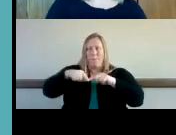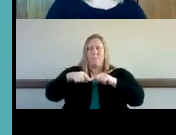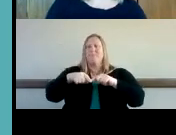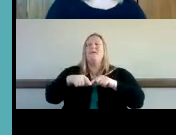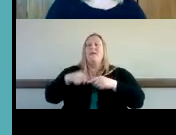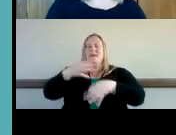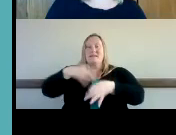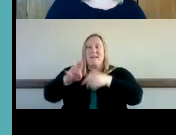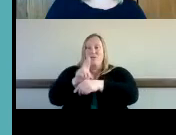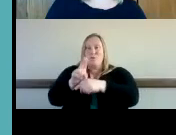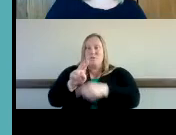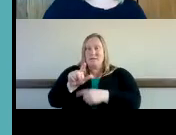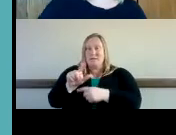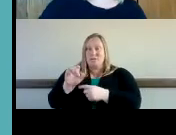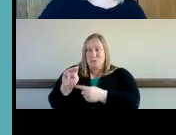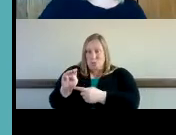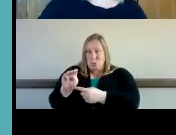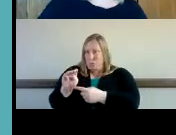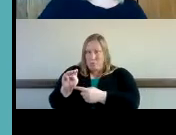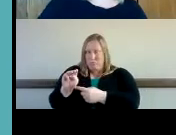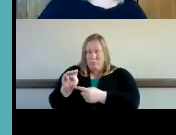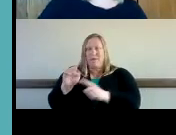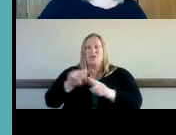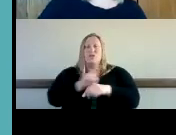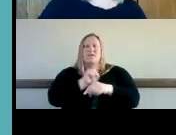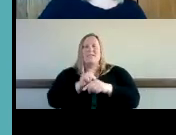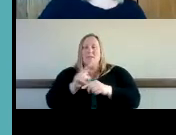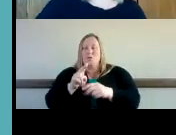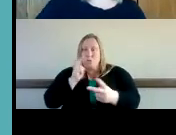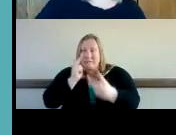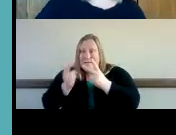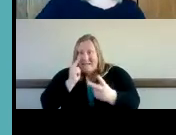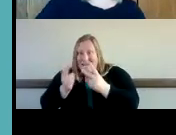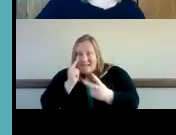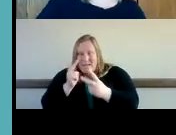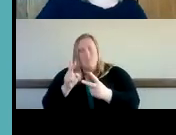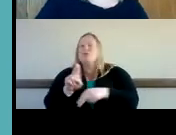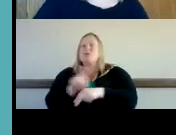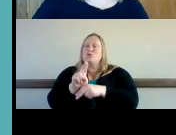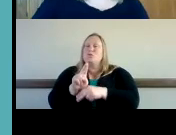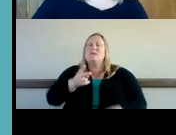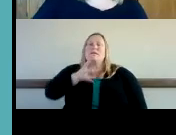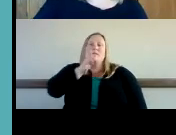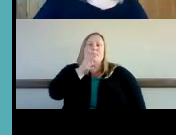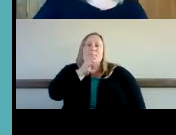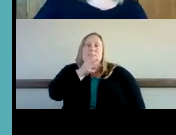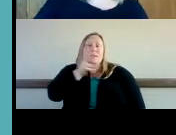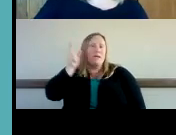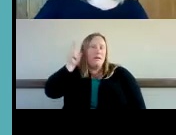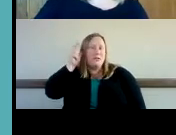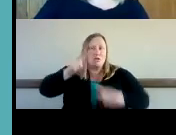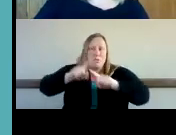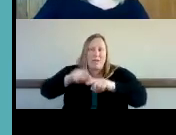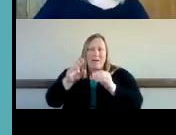she's using voiceover with speech that's what i meant to say but yeah same equipment um but she